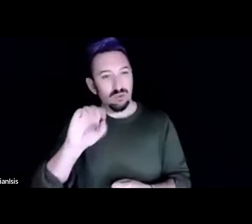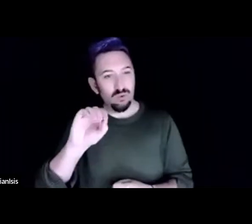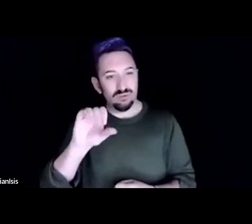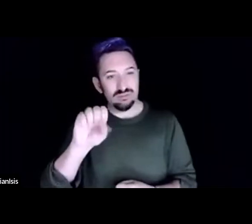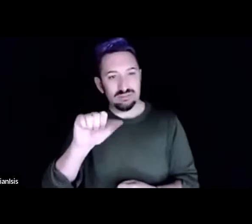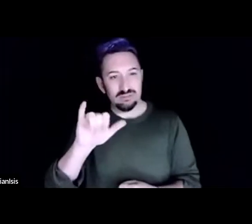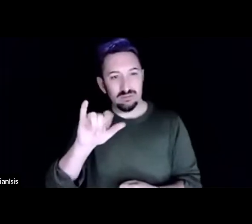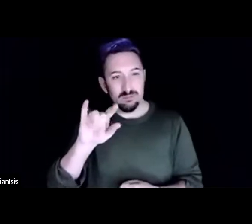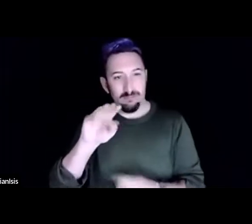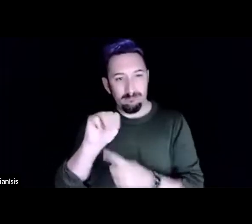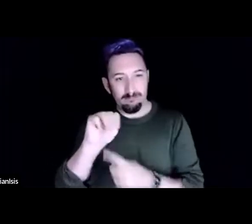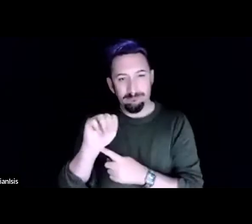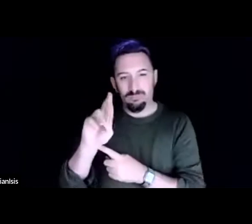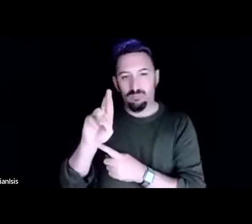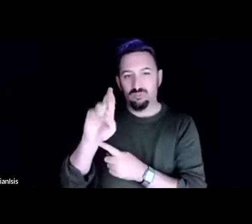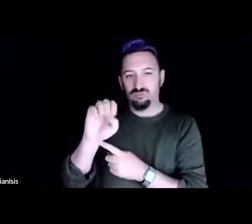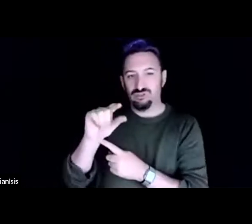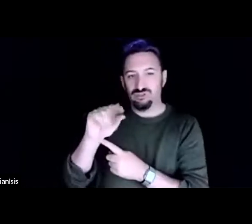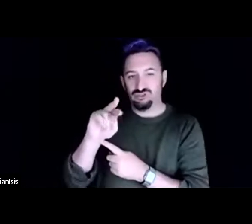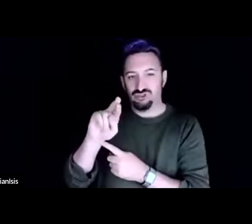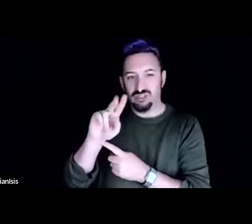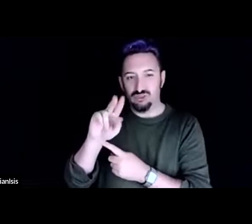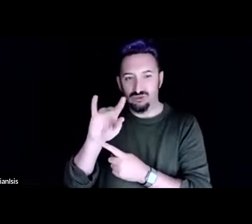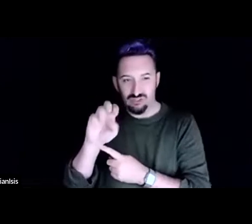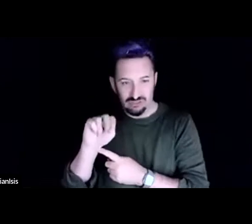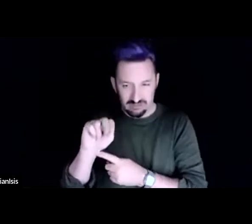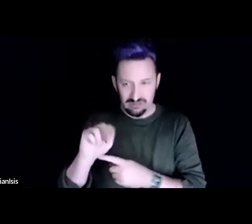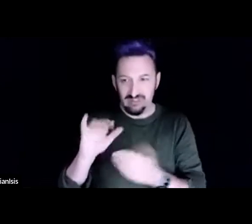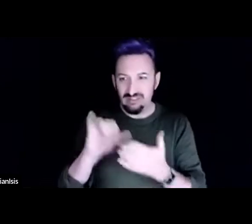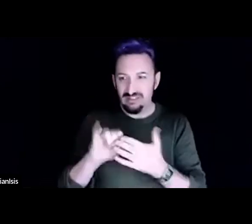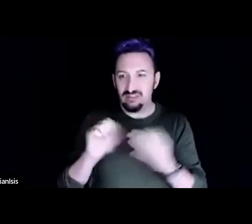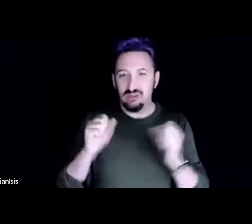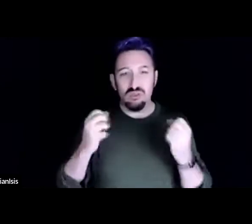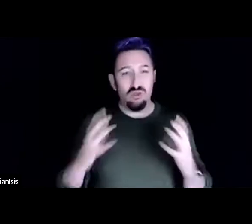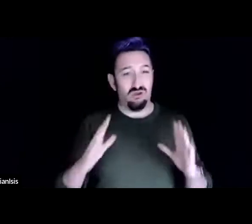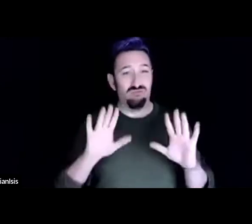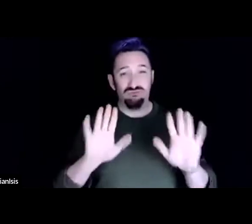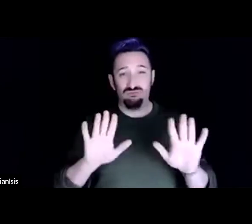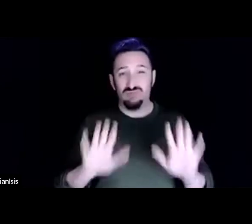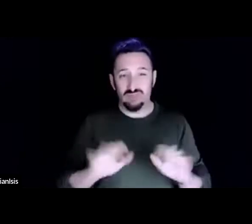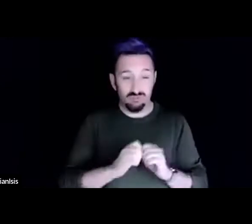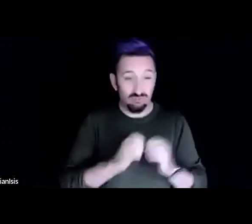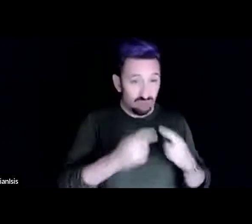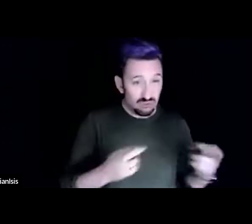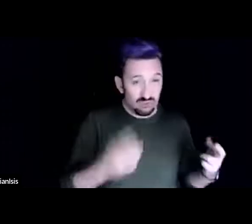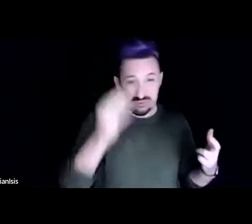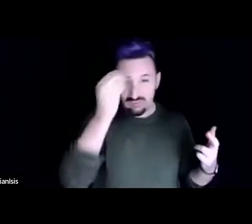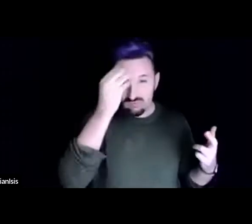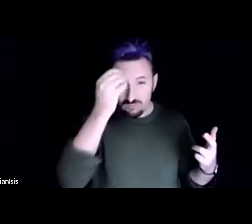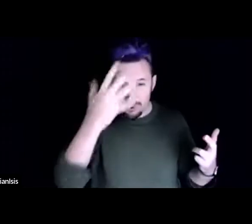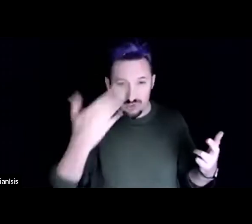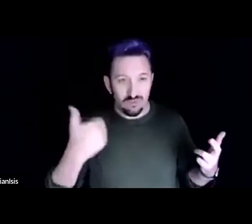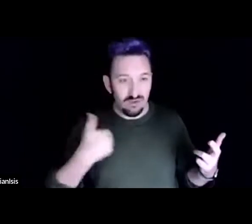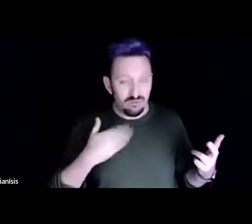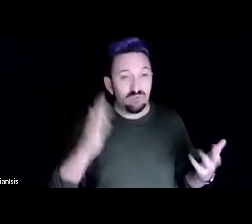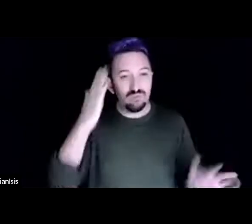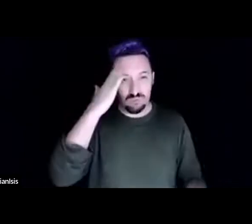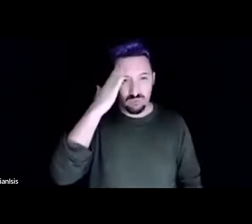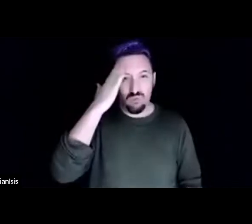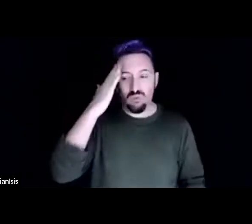That's a lot of great resources and things that we have in the permaculture world,